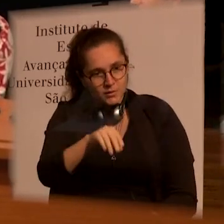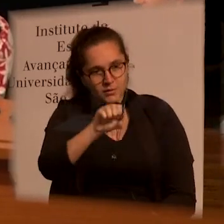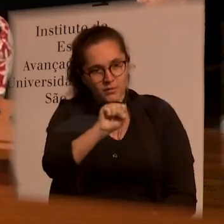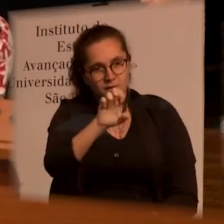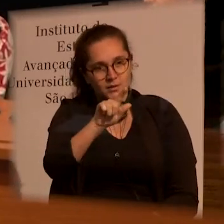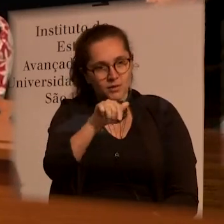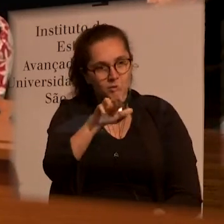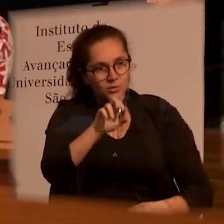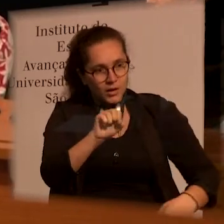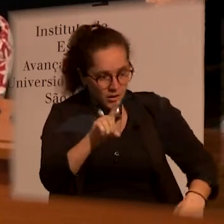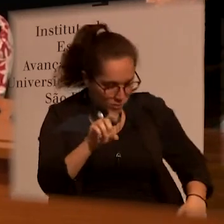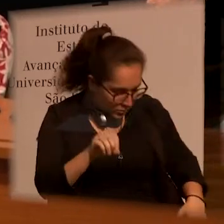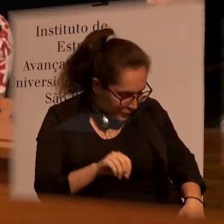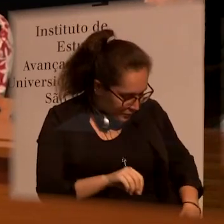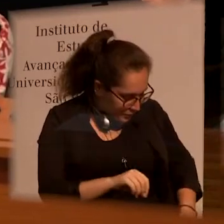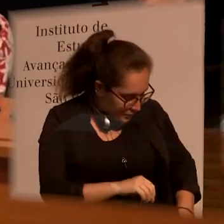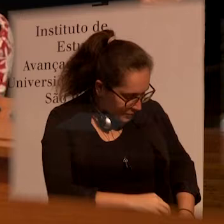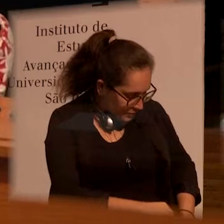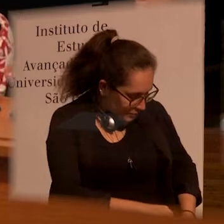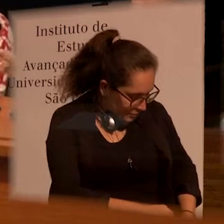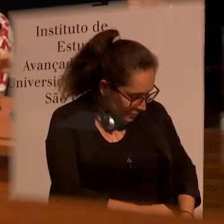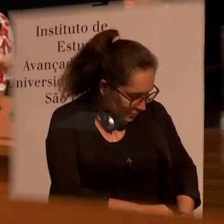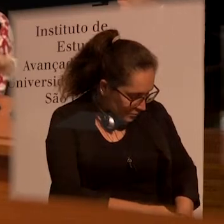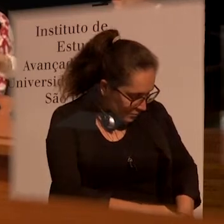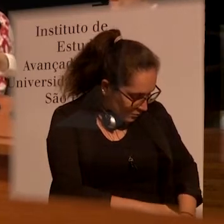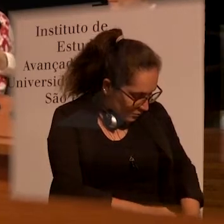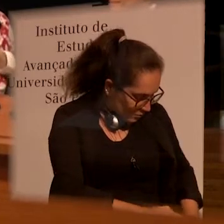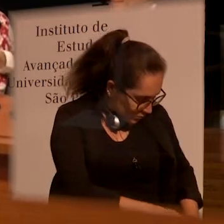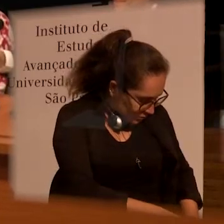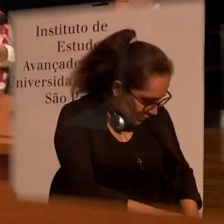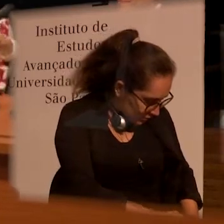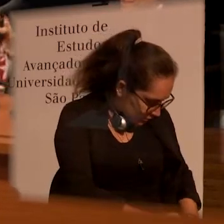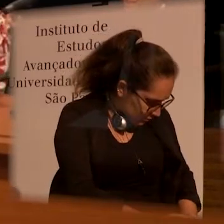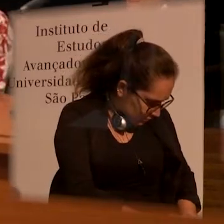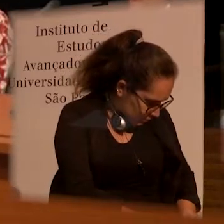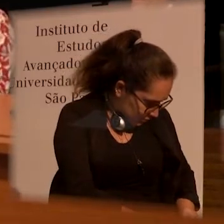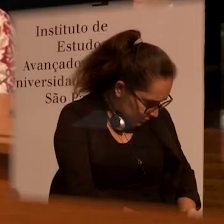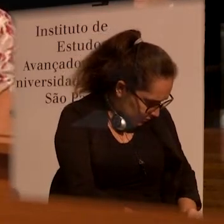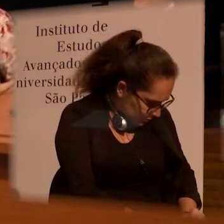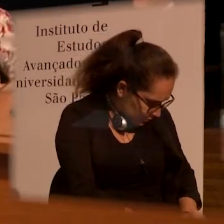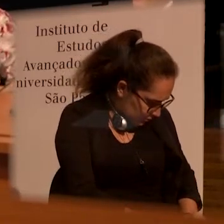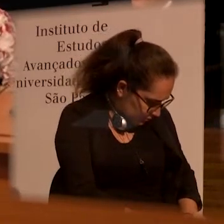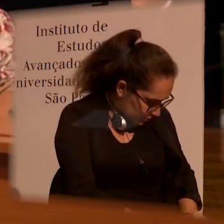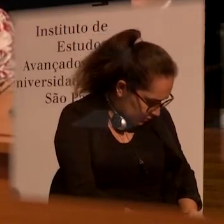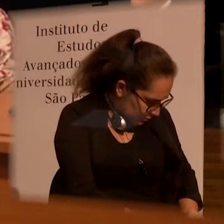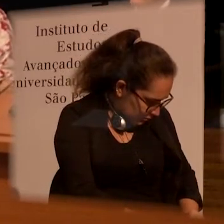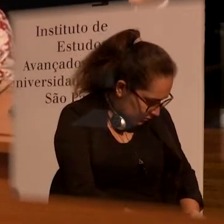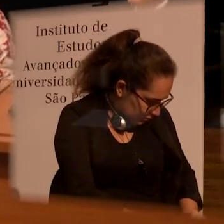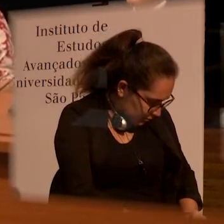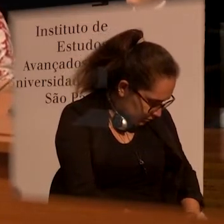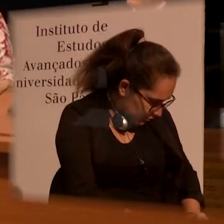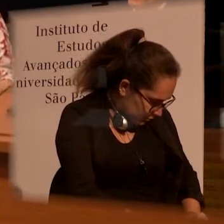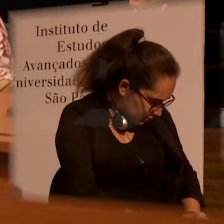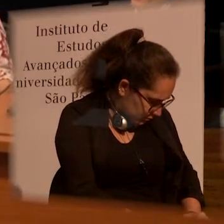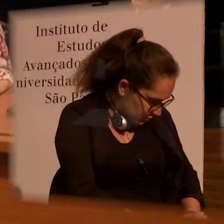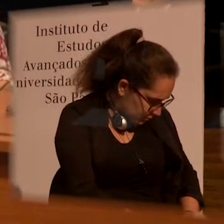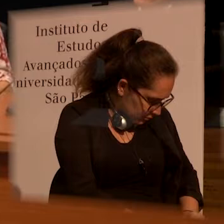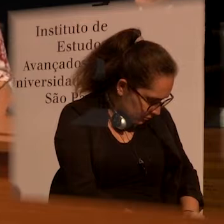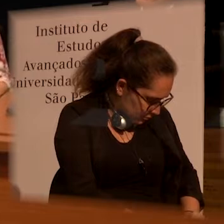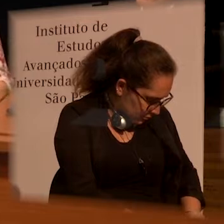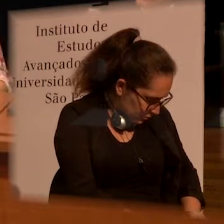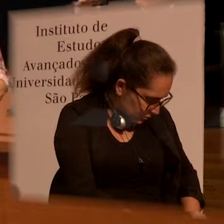And please, Professor Segurato is talking now, and then Professor Segurato as well.